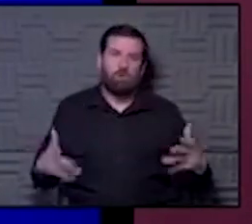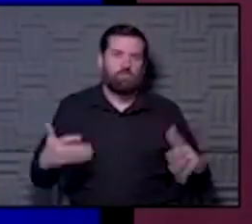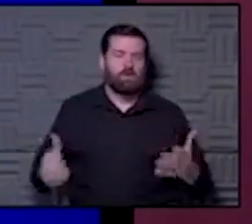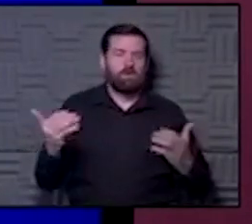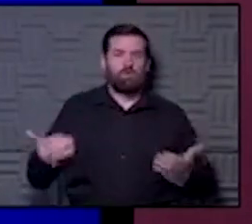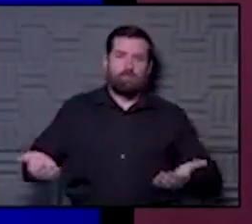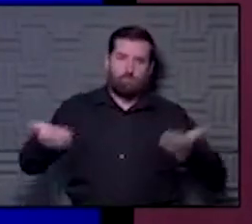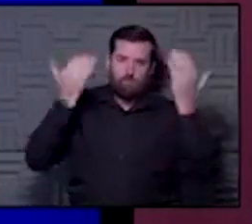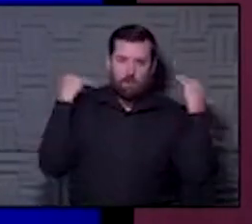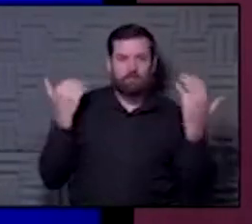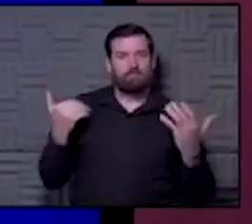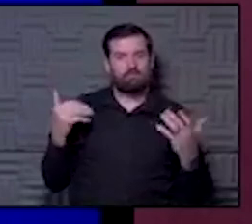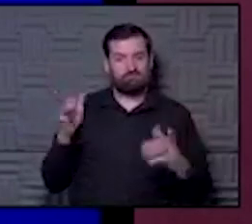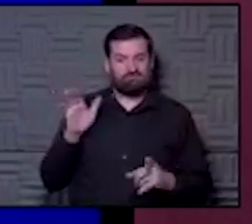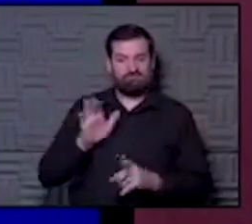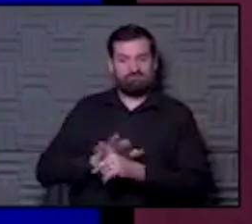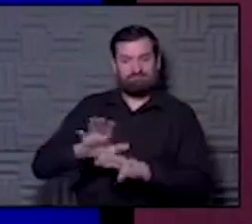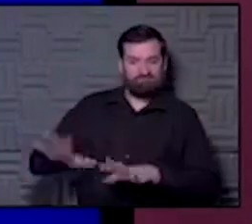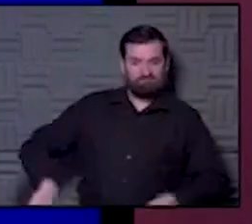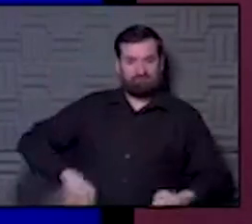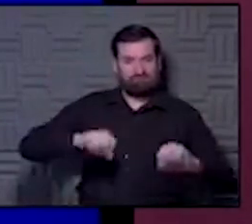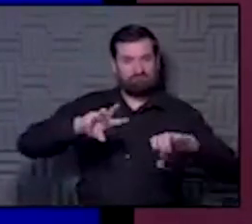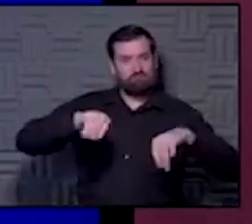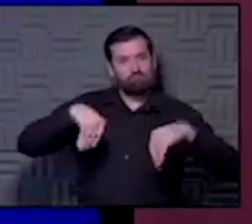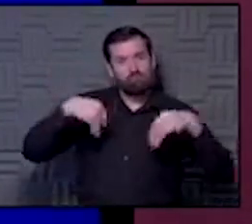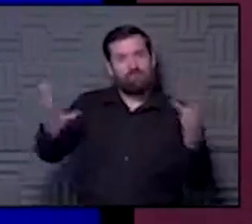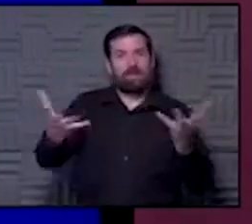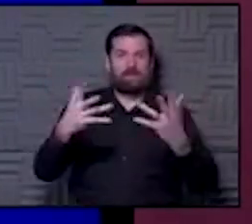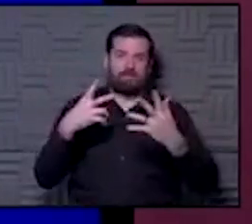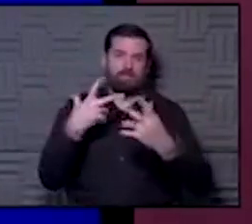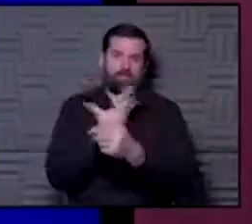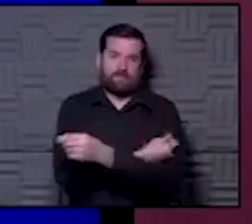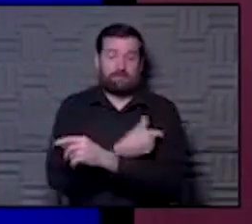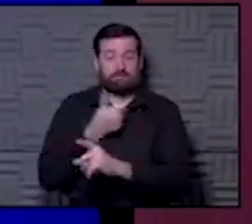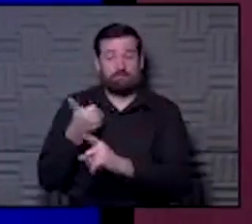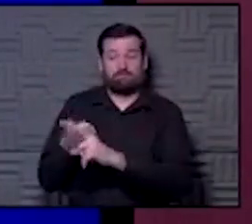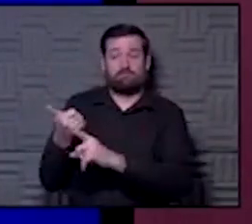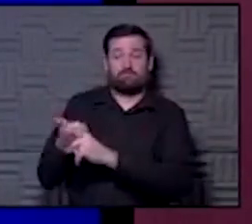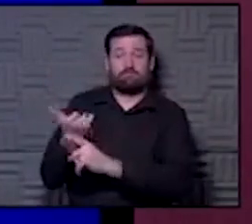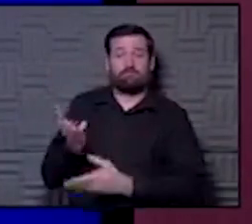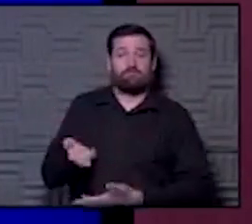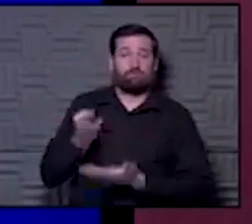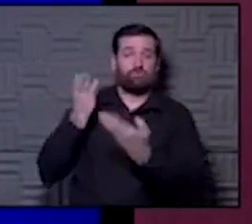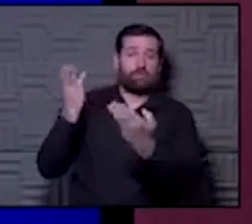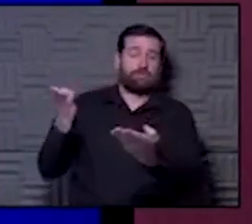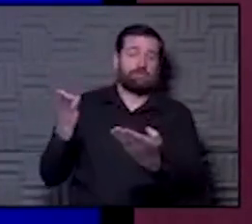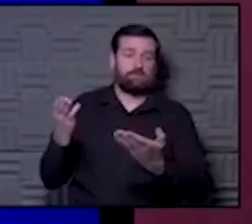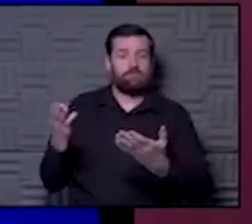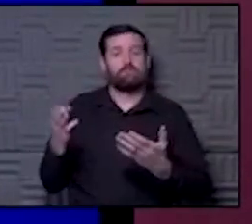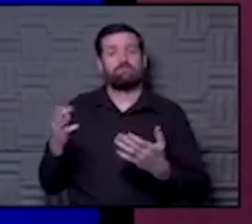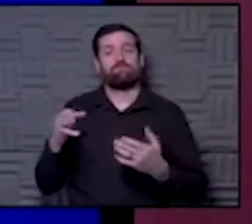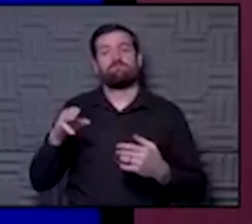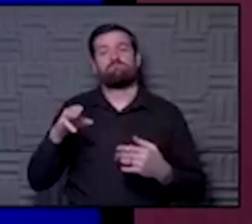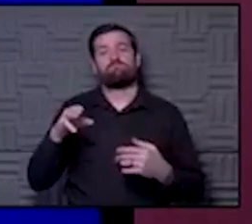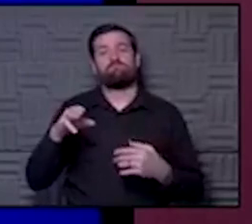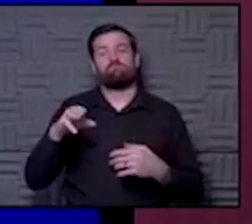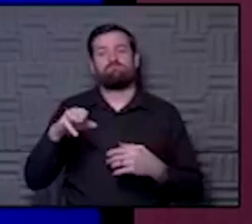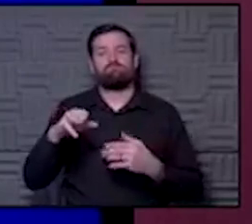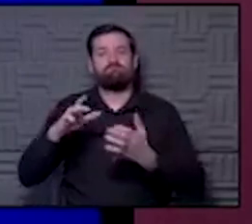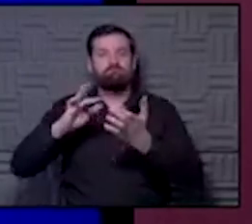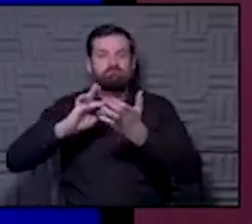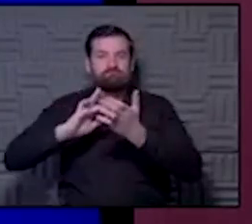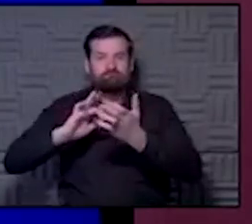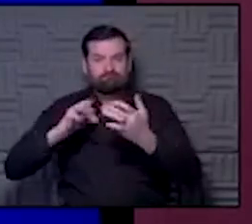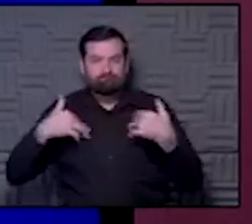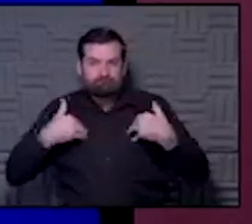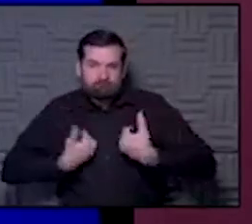tackle the job of getting the vaccine out. And he suggested that maybe even veterinarians, medical students, so you